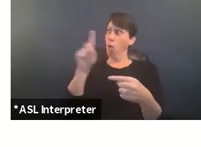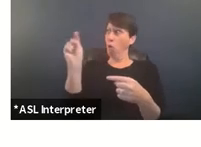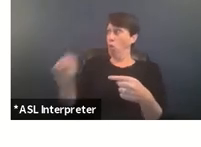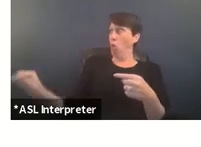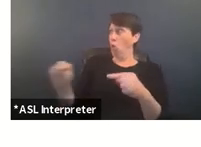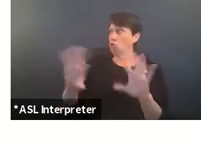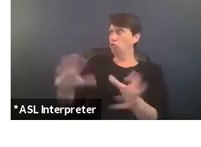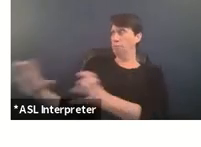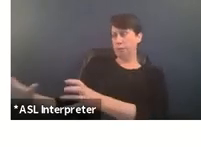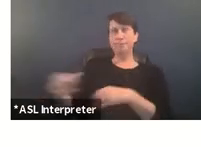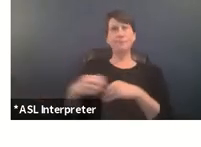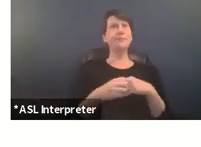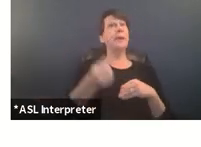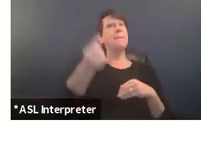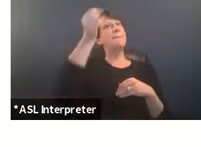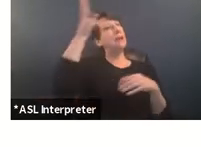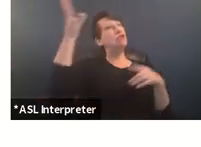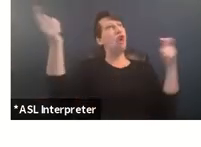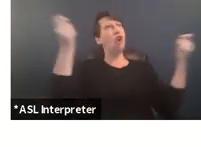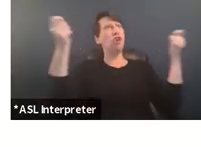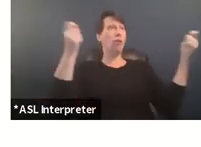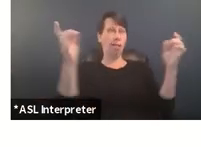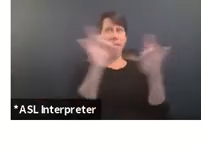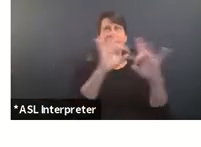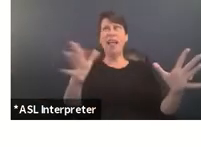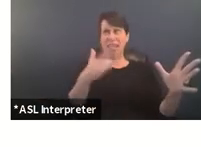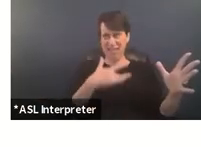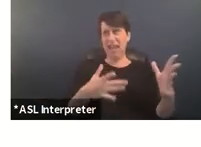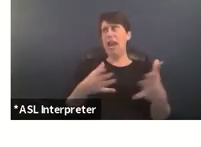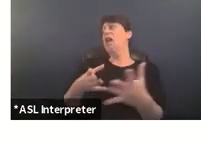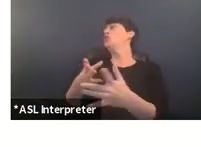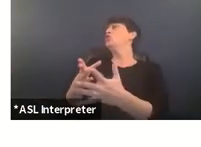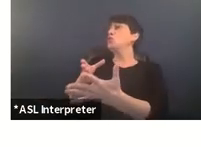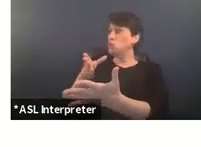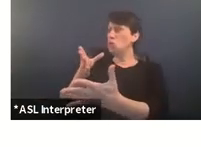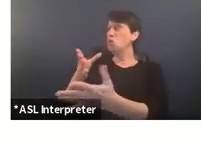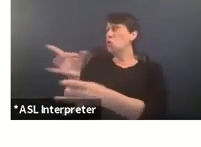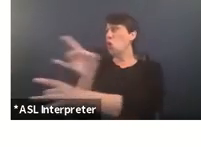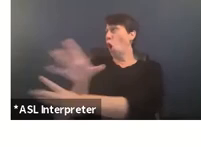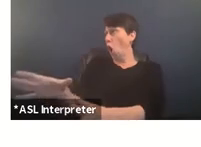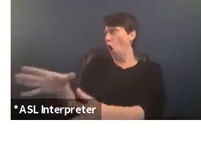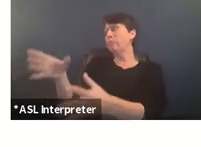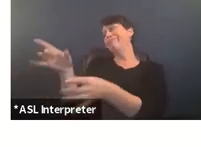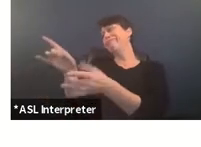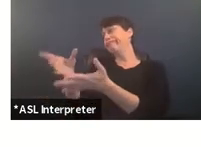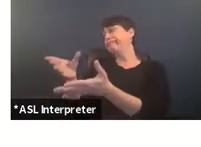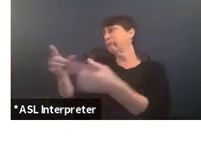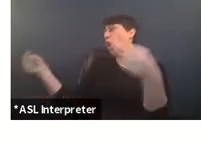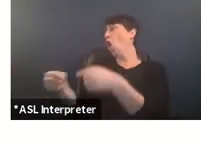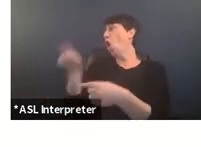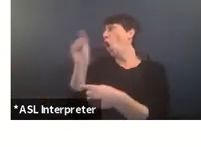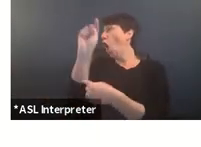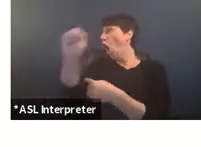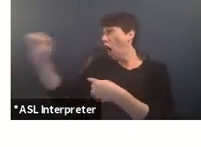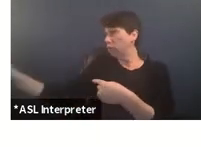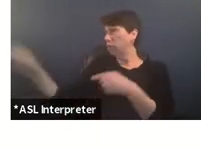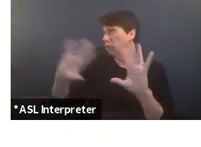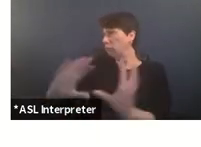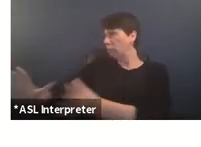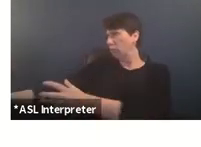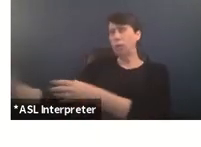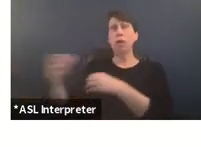patriarchal violence disproportionately harms black girls women intersex gender non-conforming and other gender oppressed people